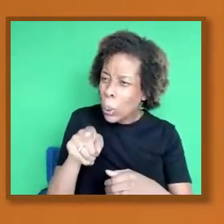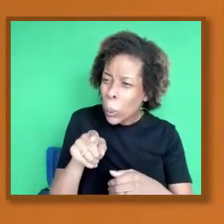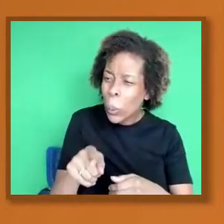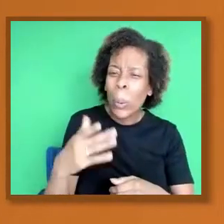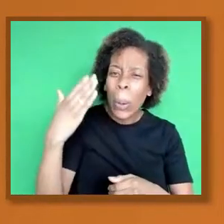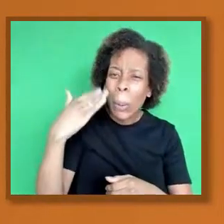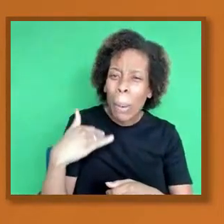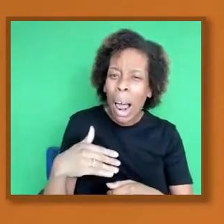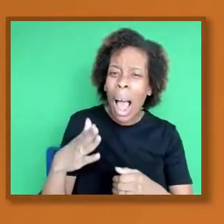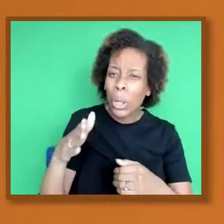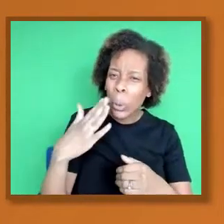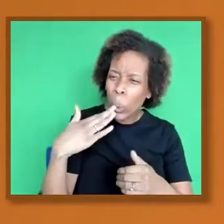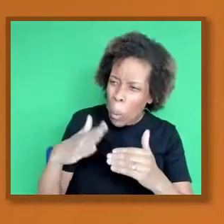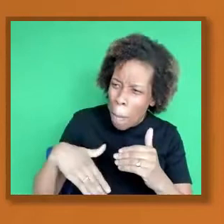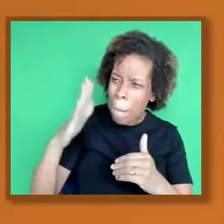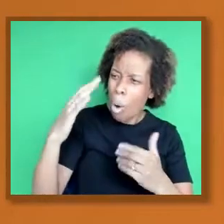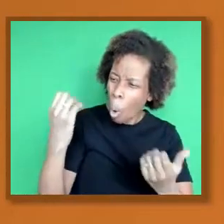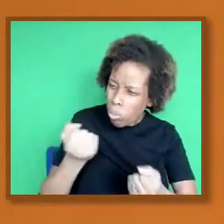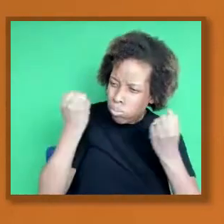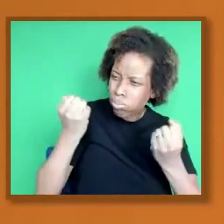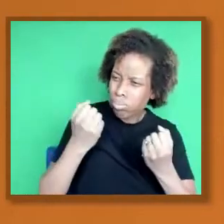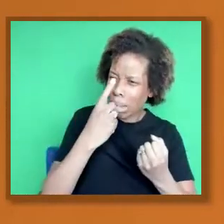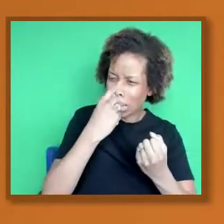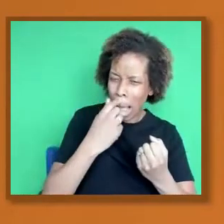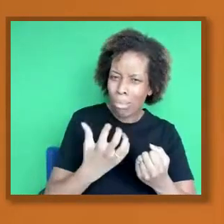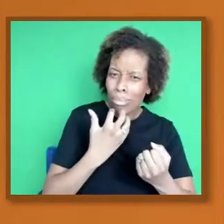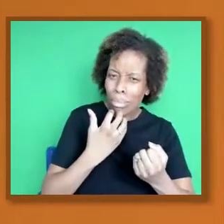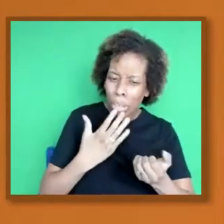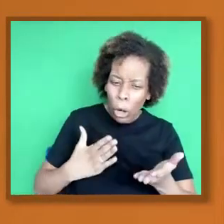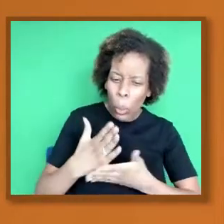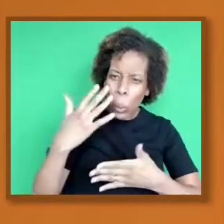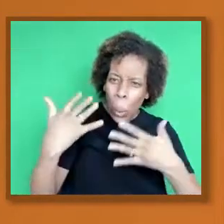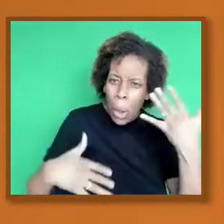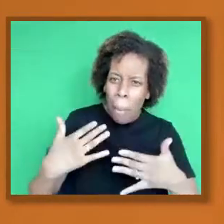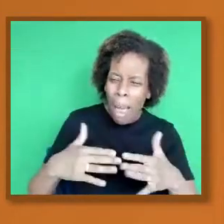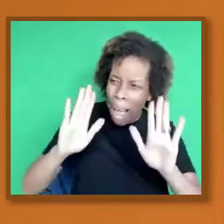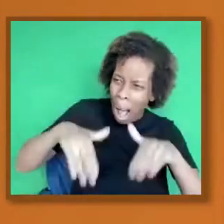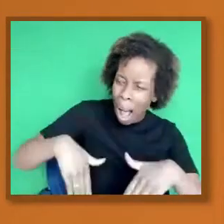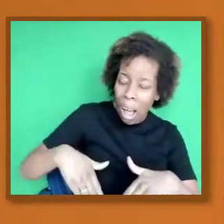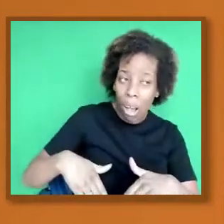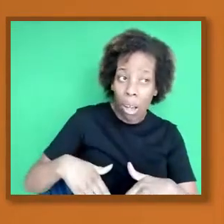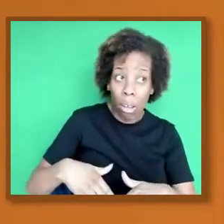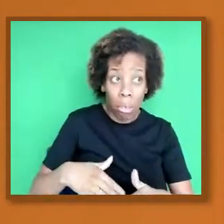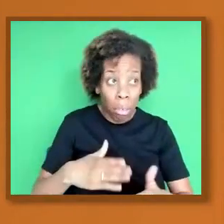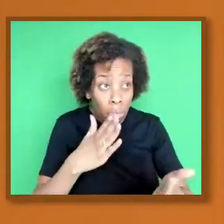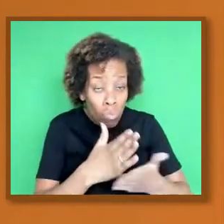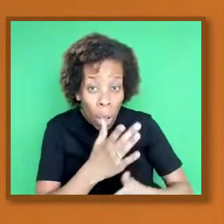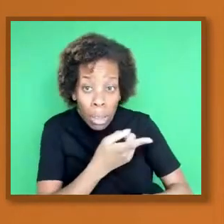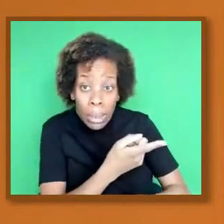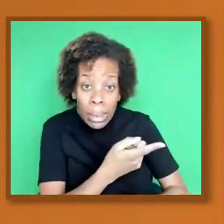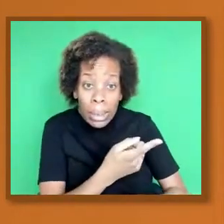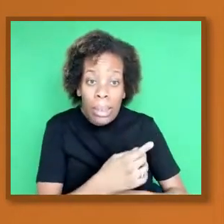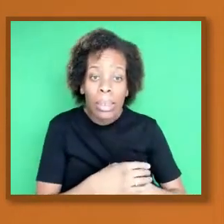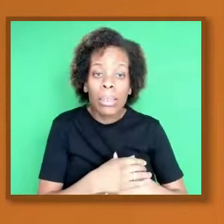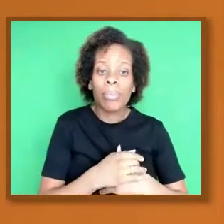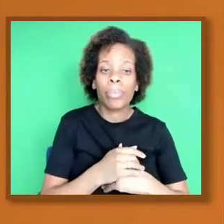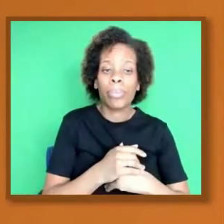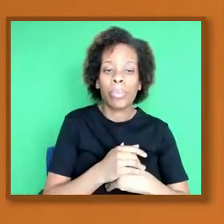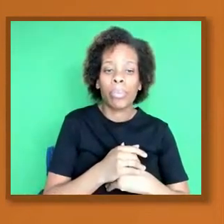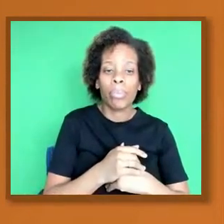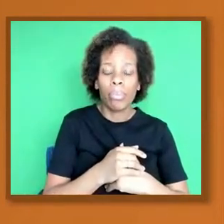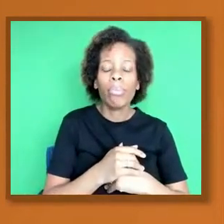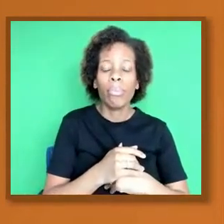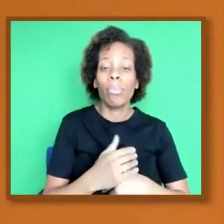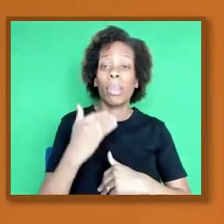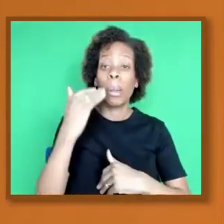tolerance of pain. And, you know, so black people say to me that